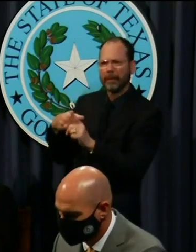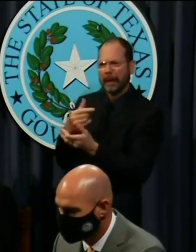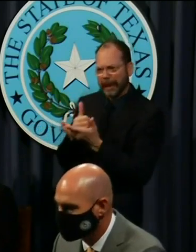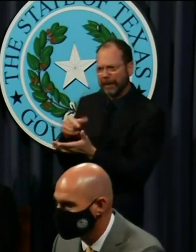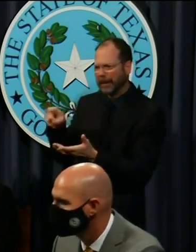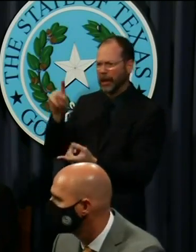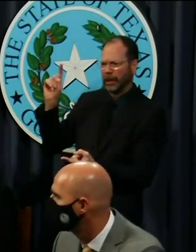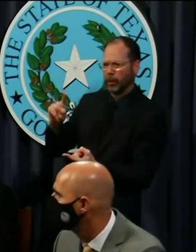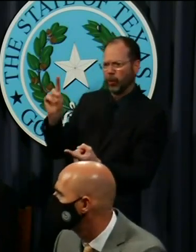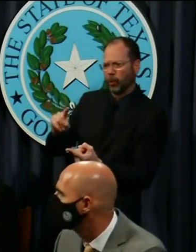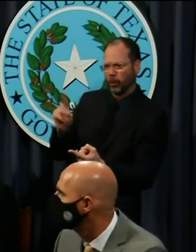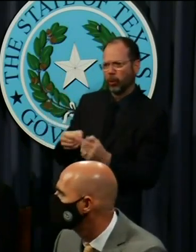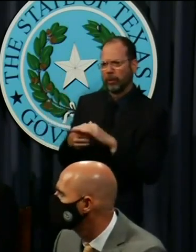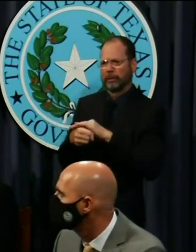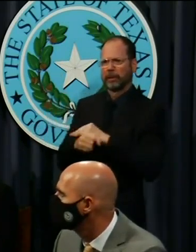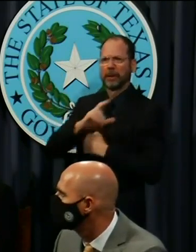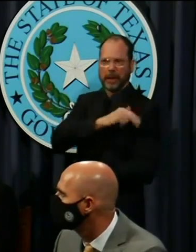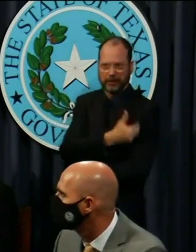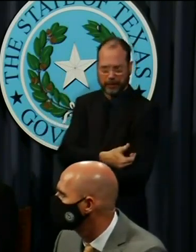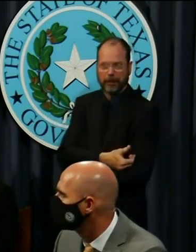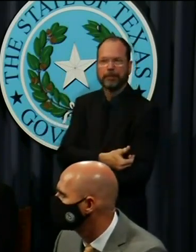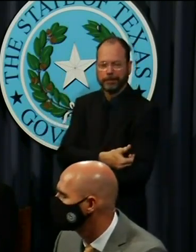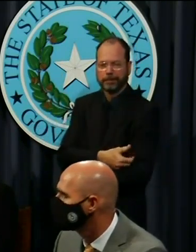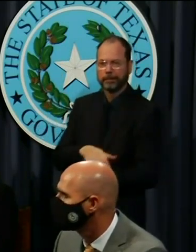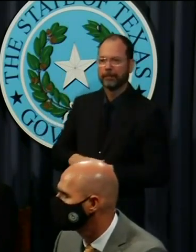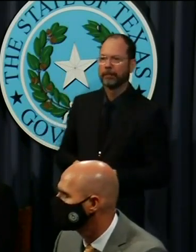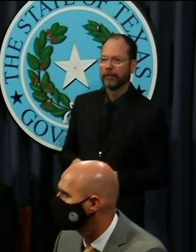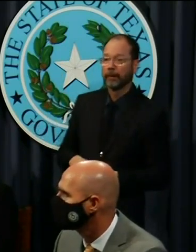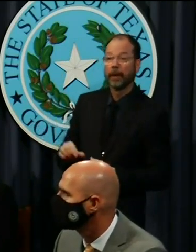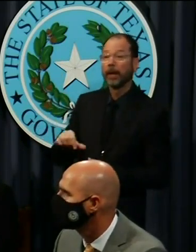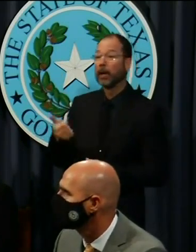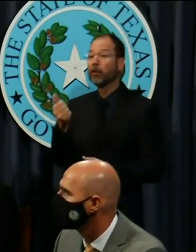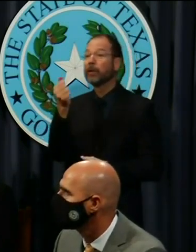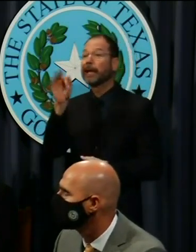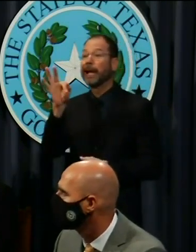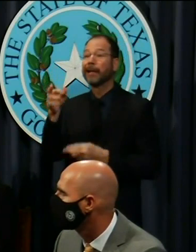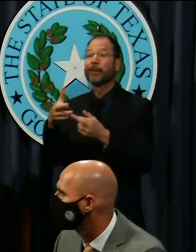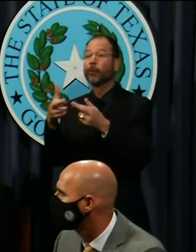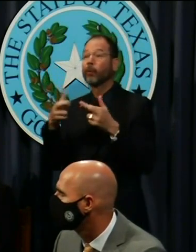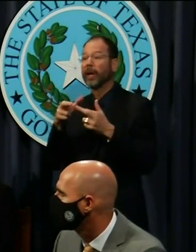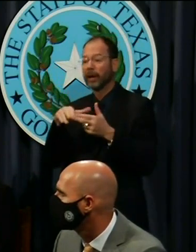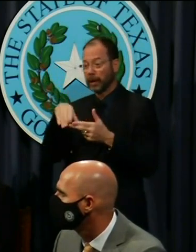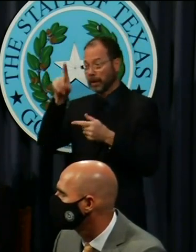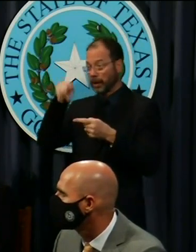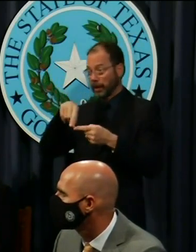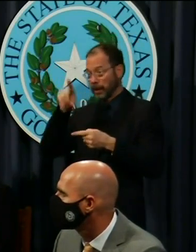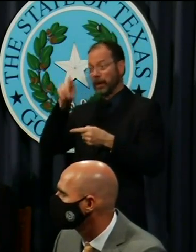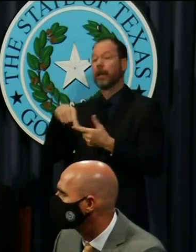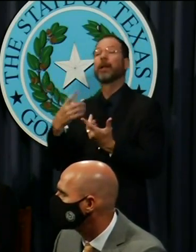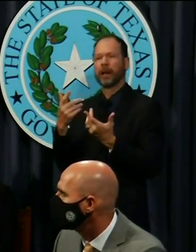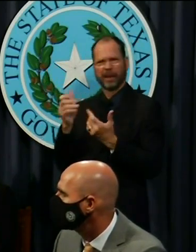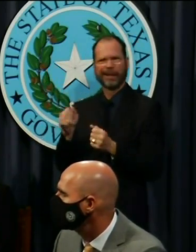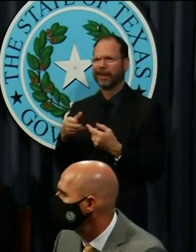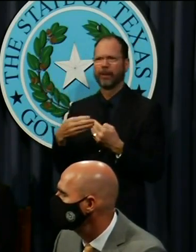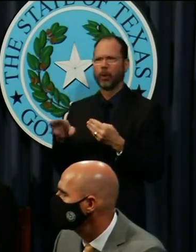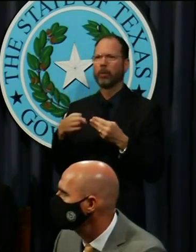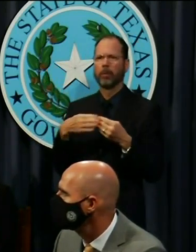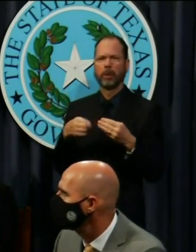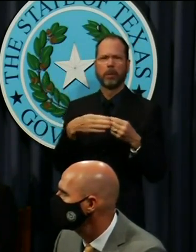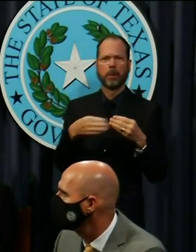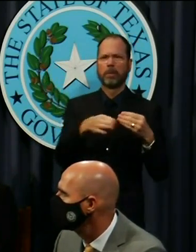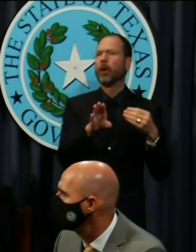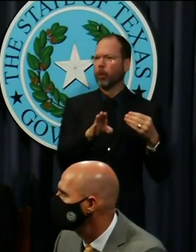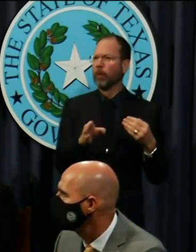lower their hospitalization rates. The other 19 regions are able to open at the expanded